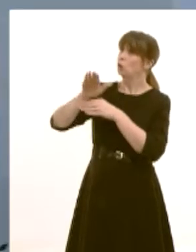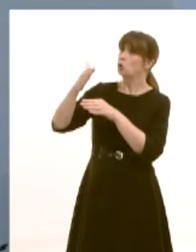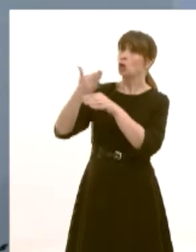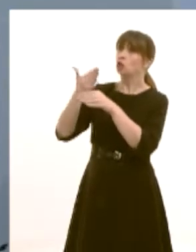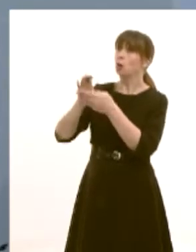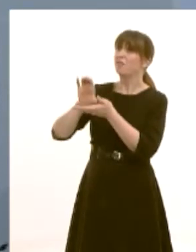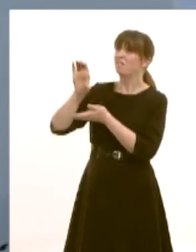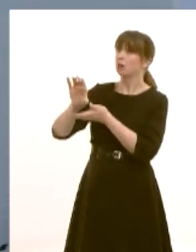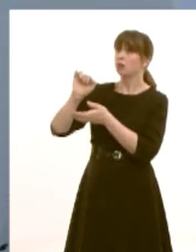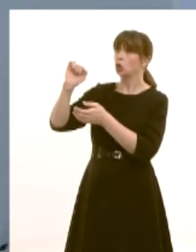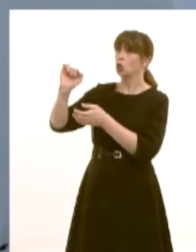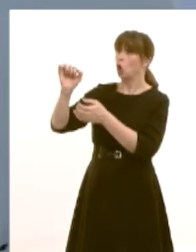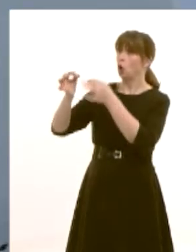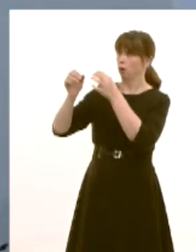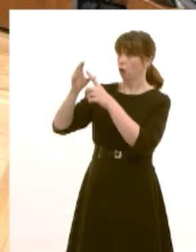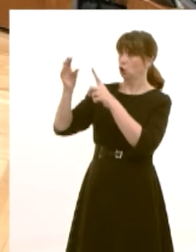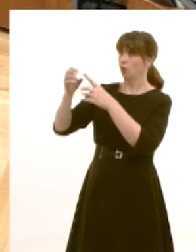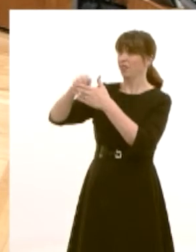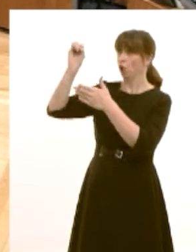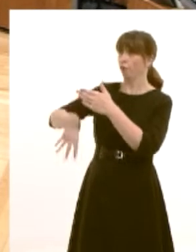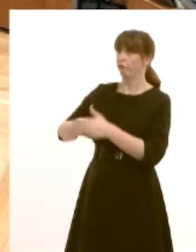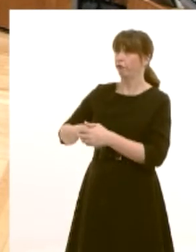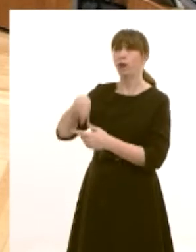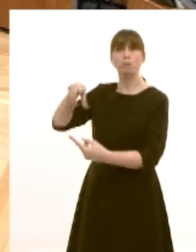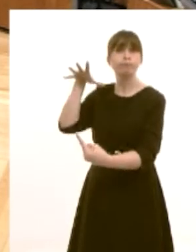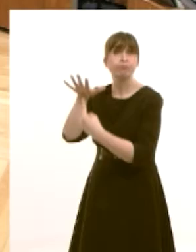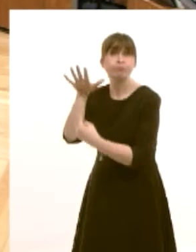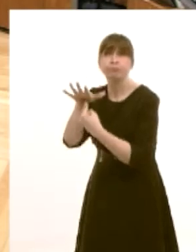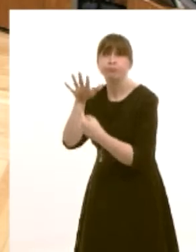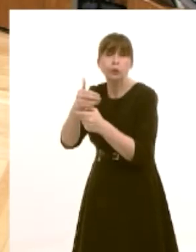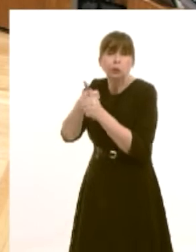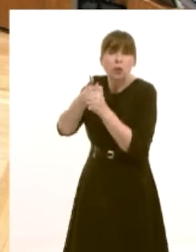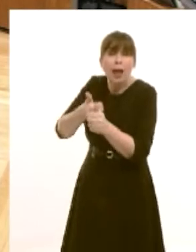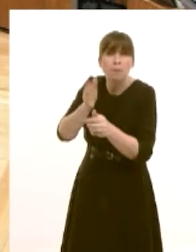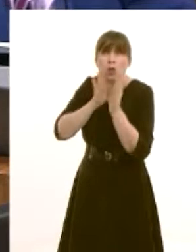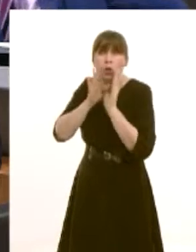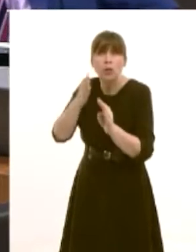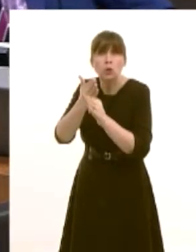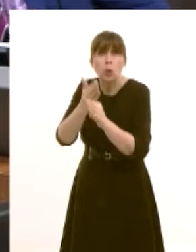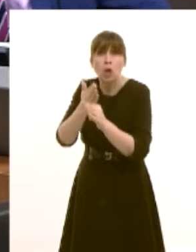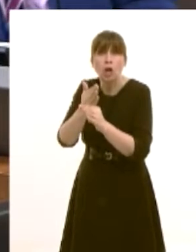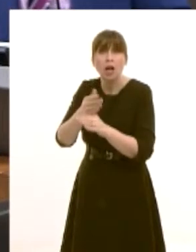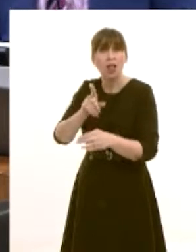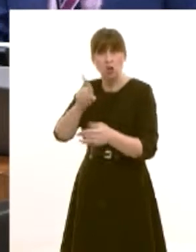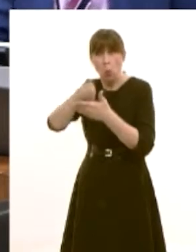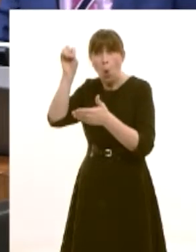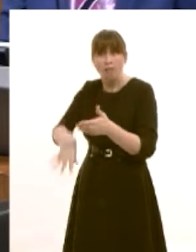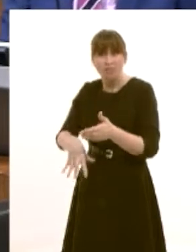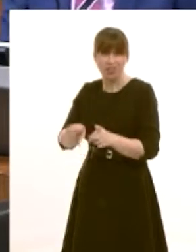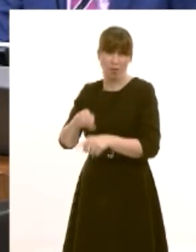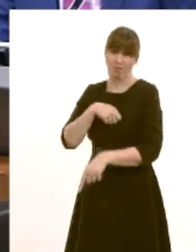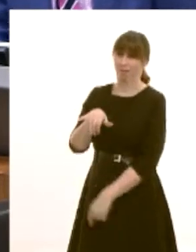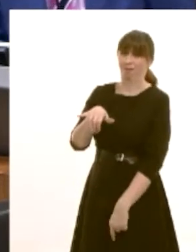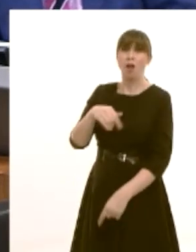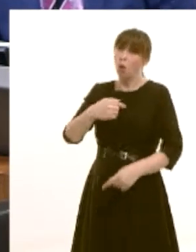and removed one of the most important schemes for assisting young people into work that existed which is why of course we introduced